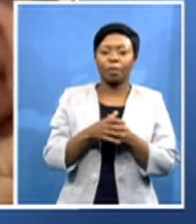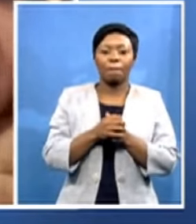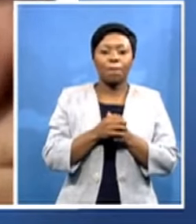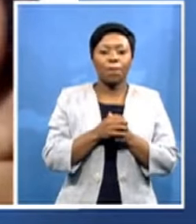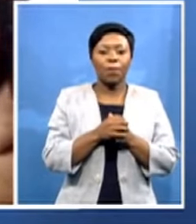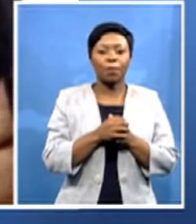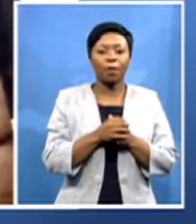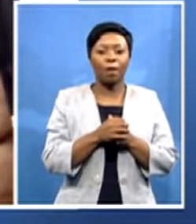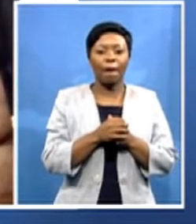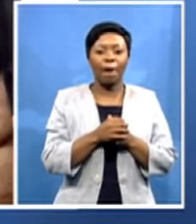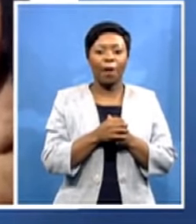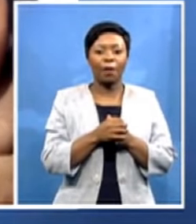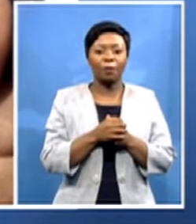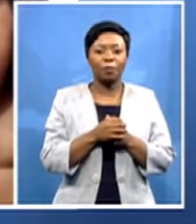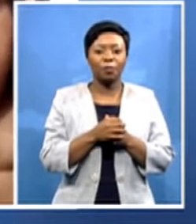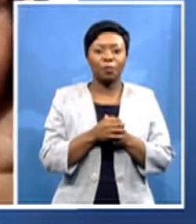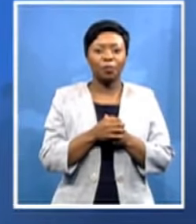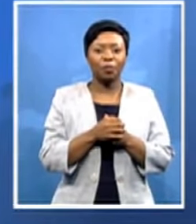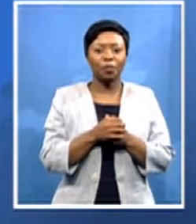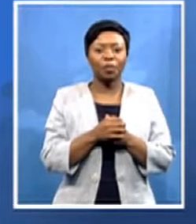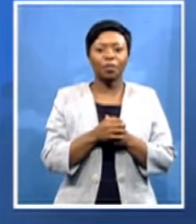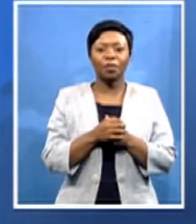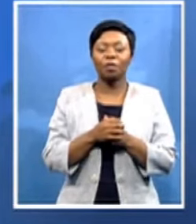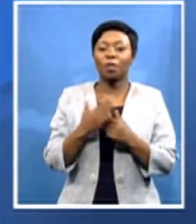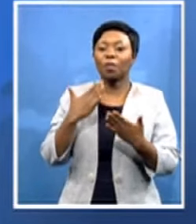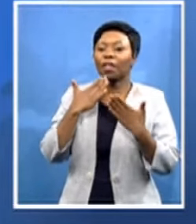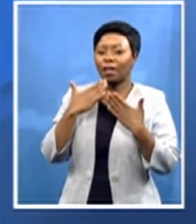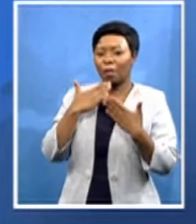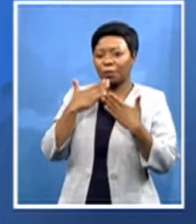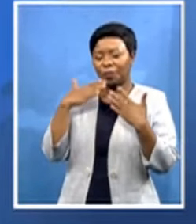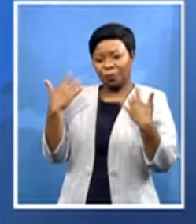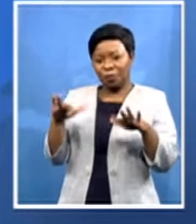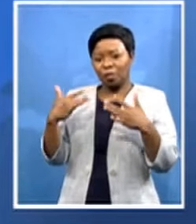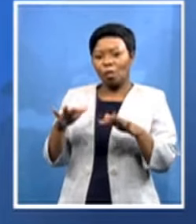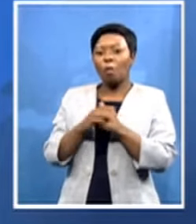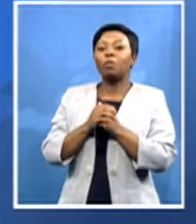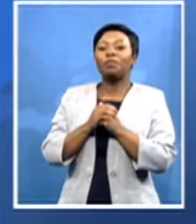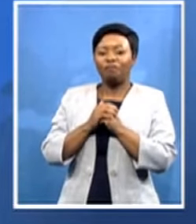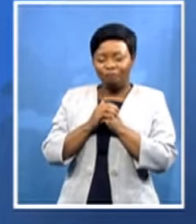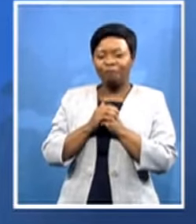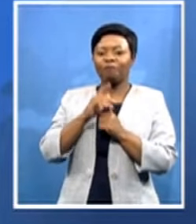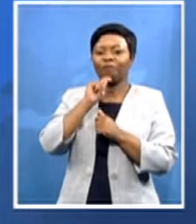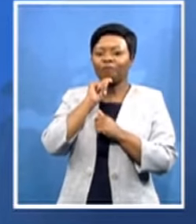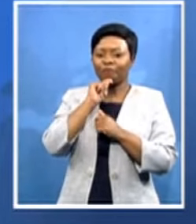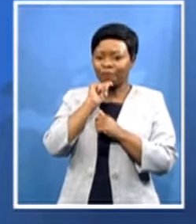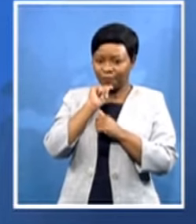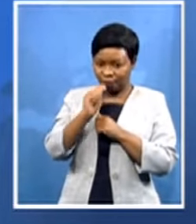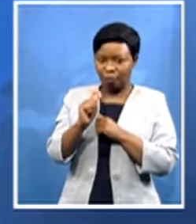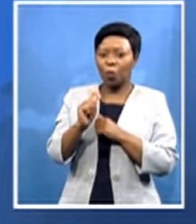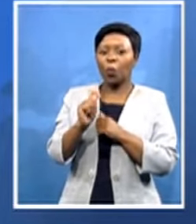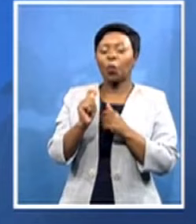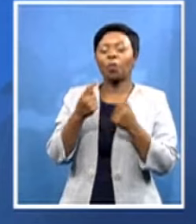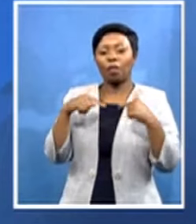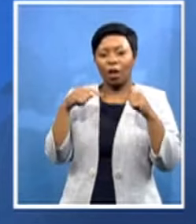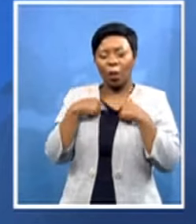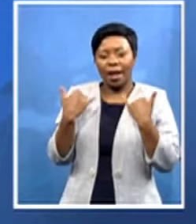much um we are indeed uh on a place of campaign across